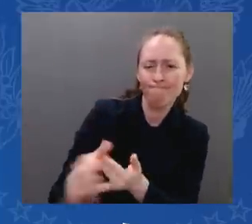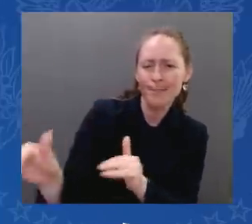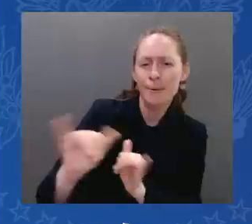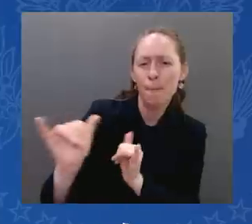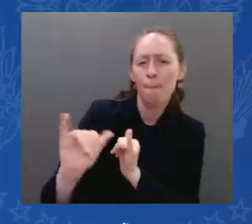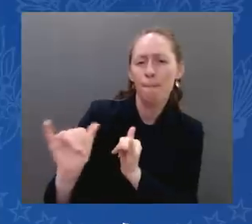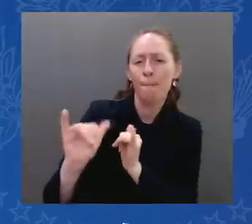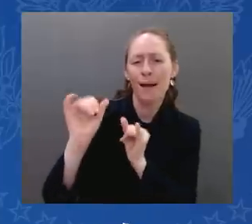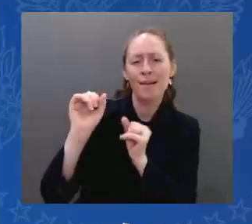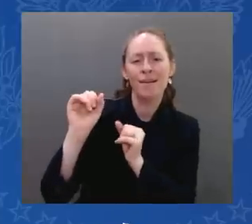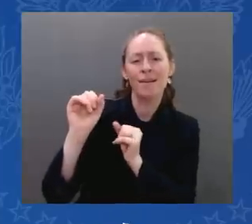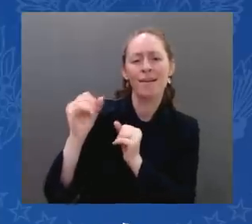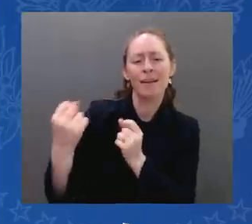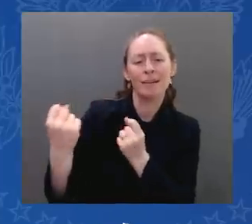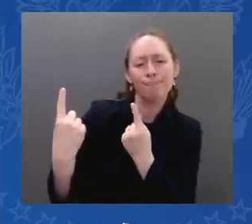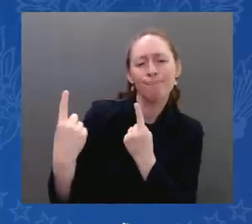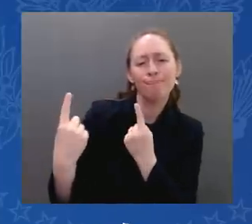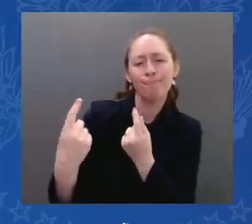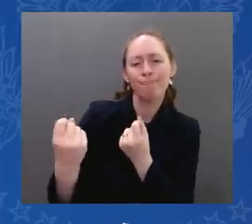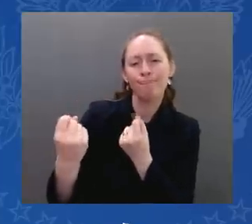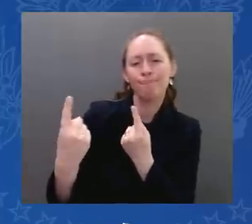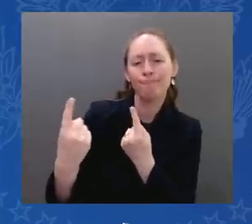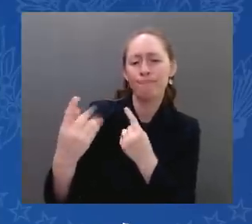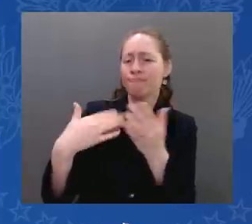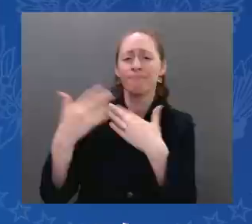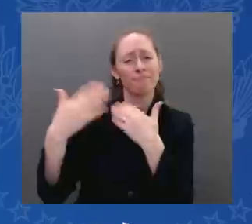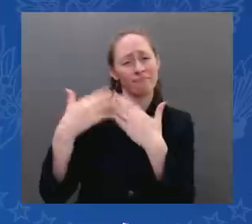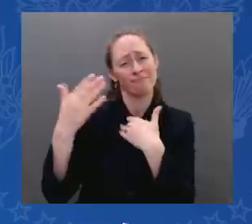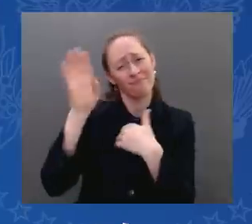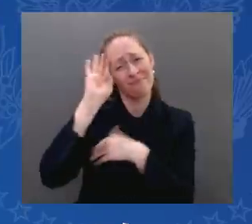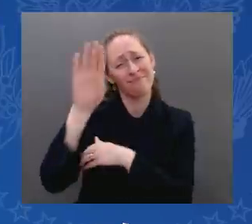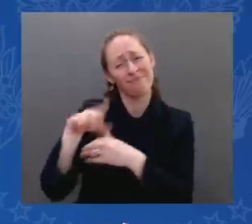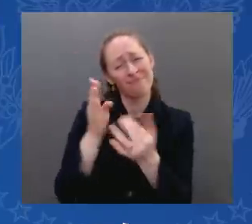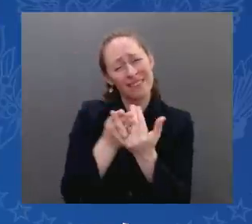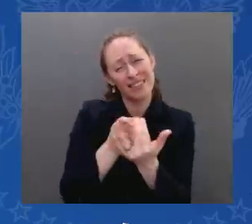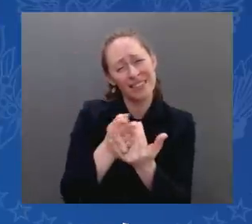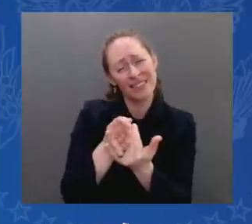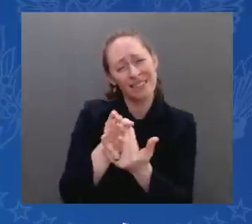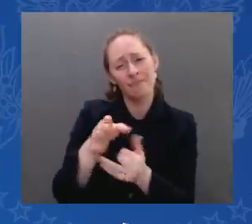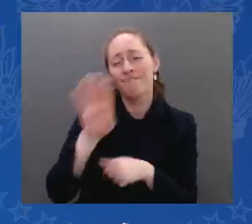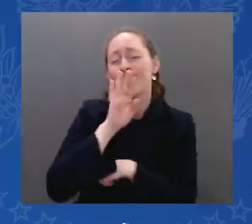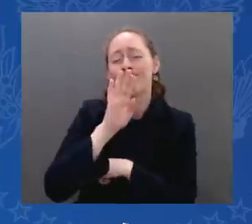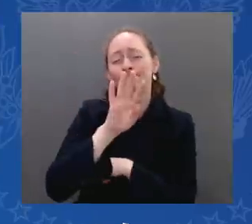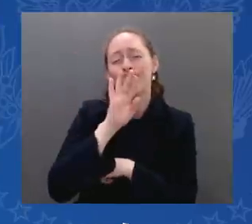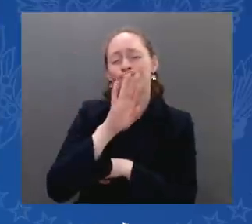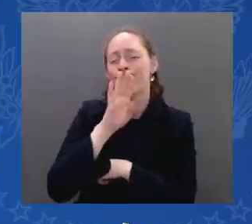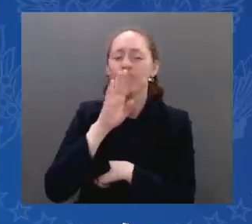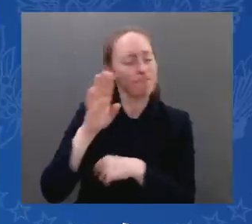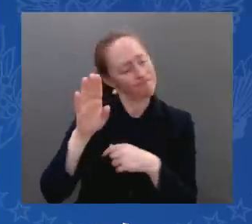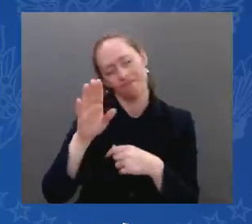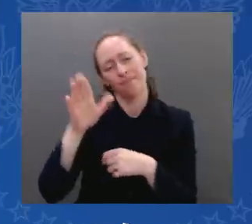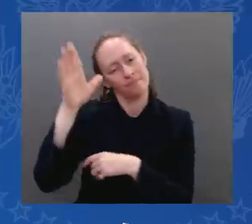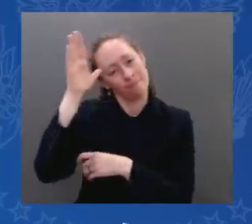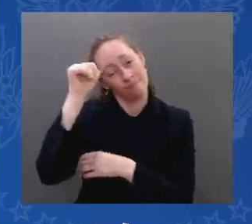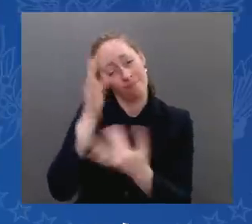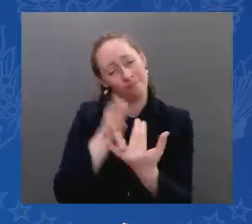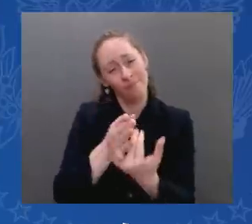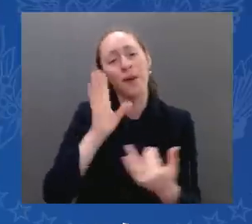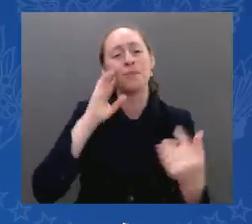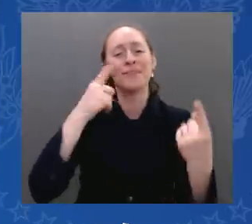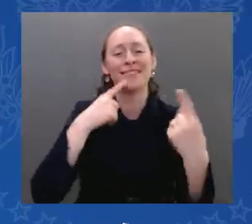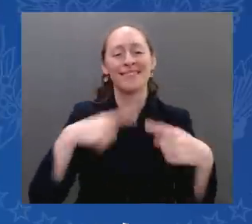challenge. That's why we're launching a new high-level strategic dialogue on technology that's going to help Israel